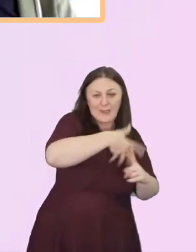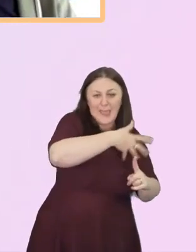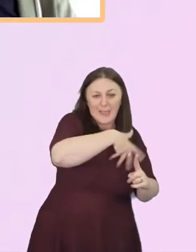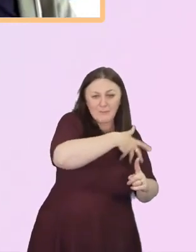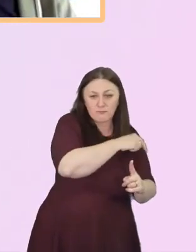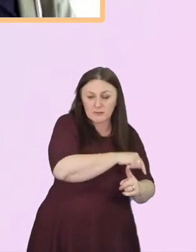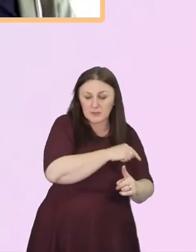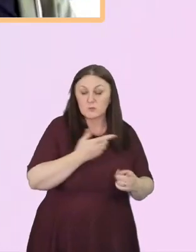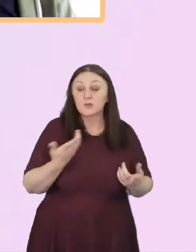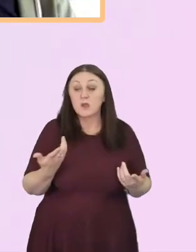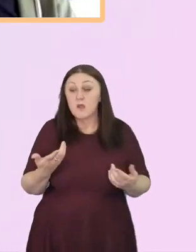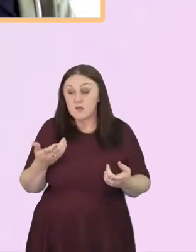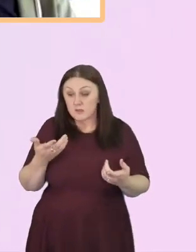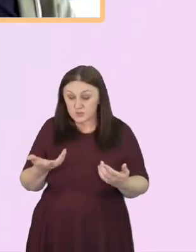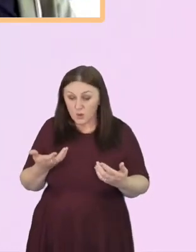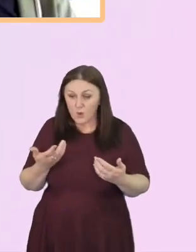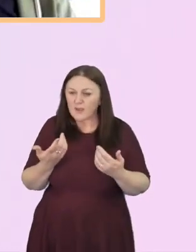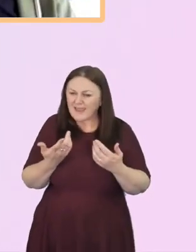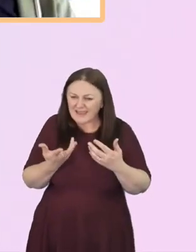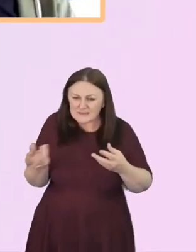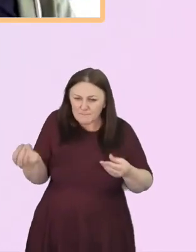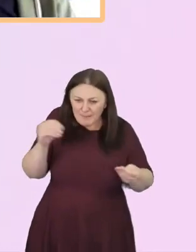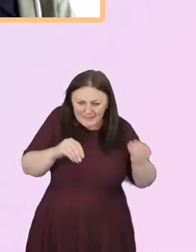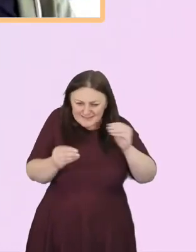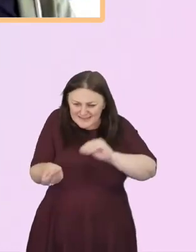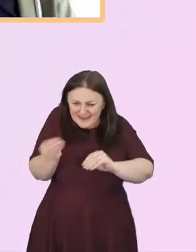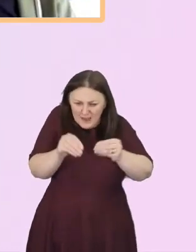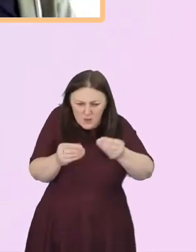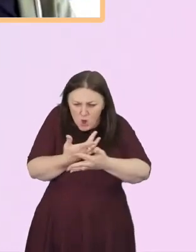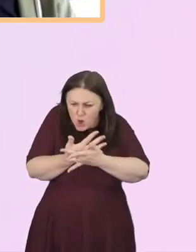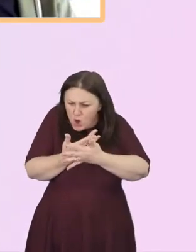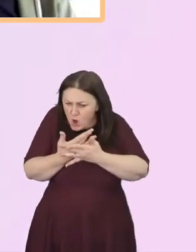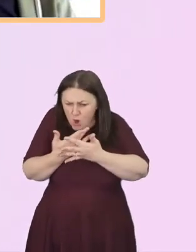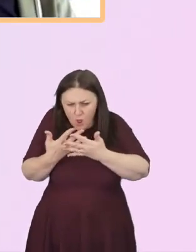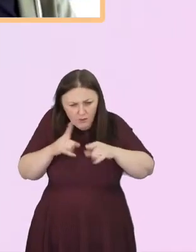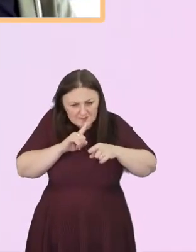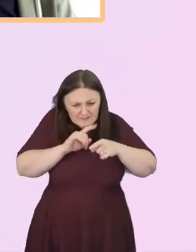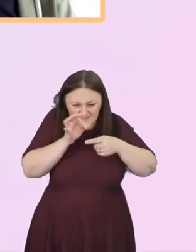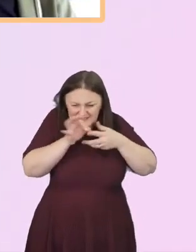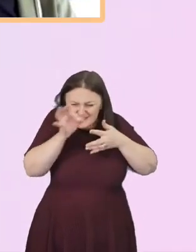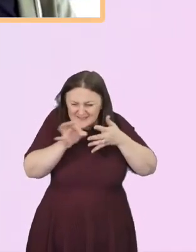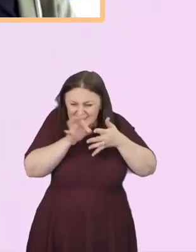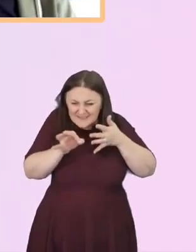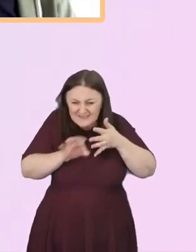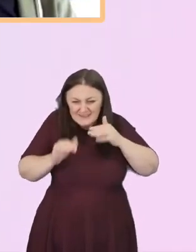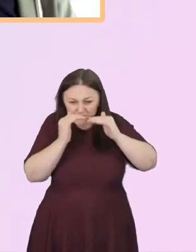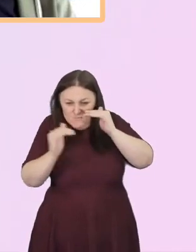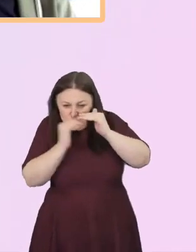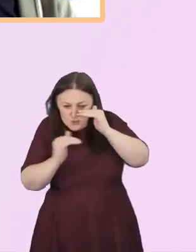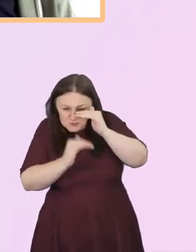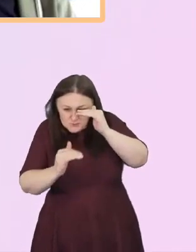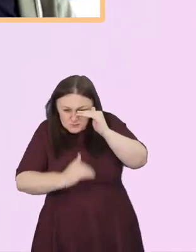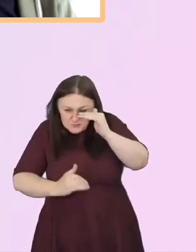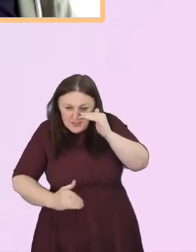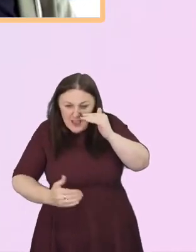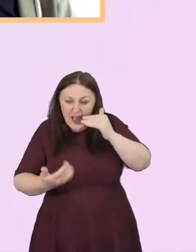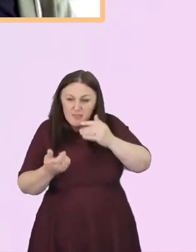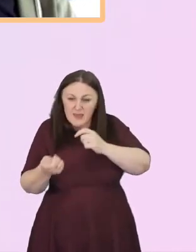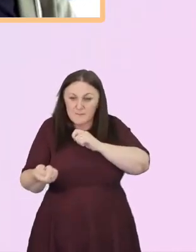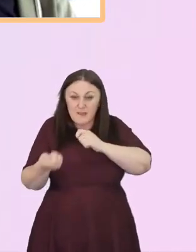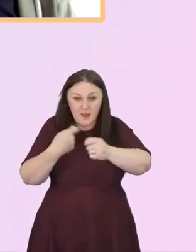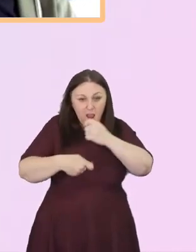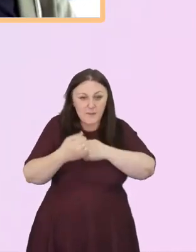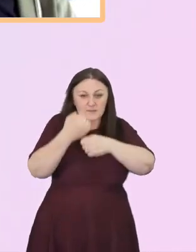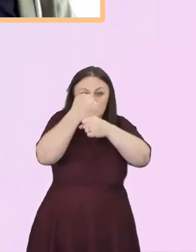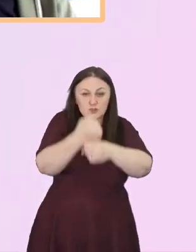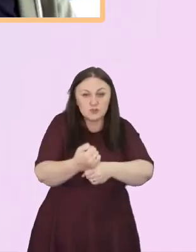building lots of different things in that change the way our churches feel to those who are a bit more on the